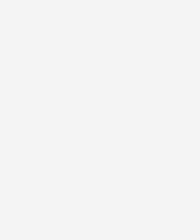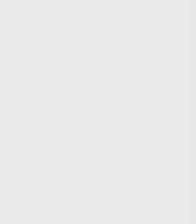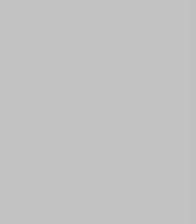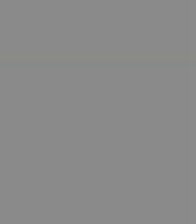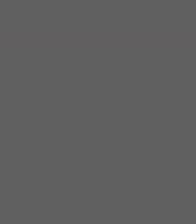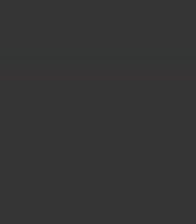We'll see you next time.